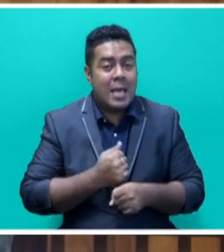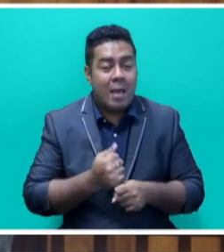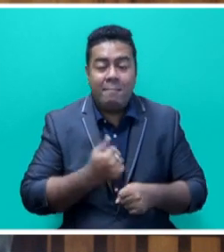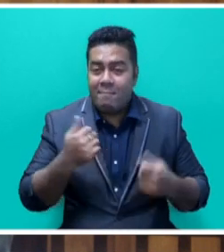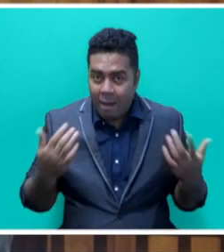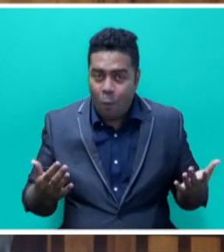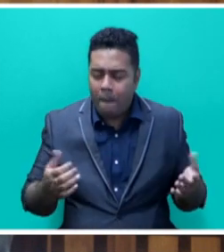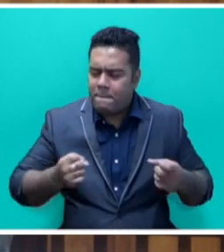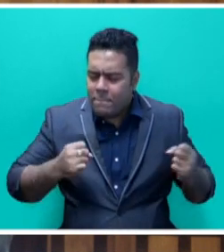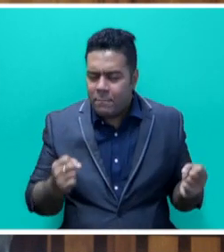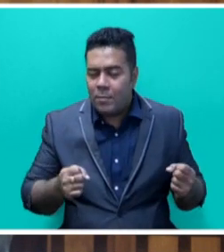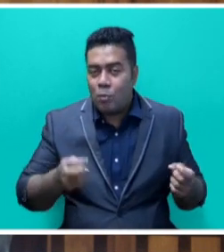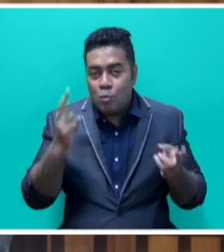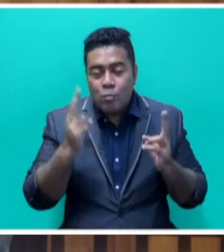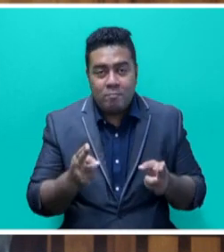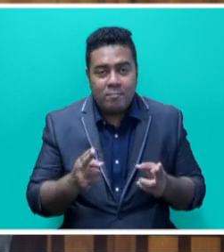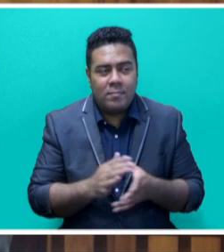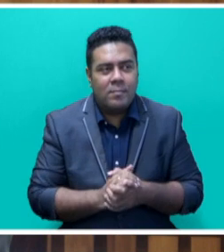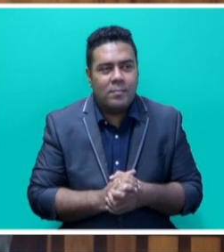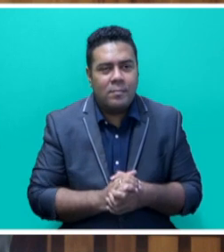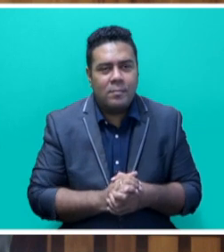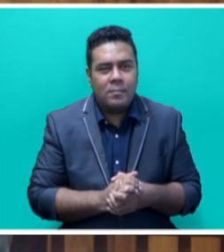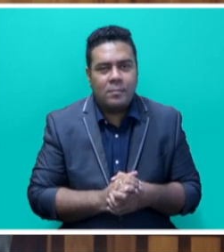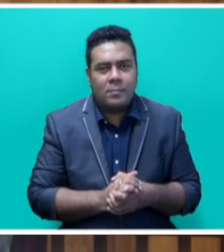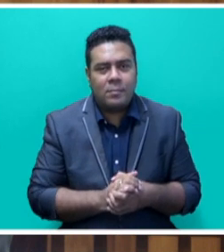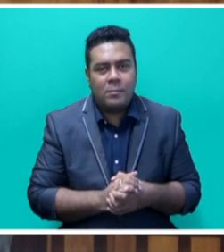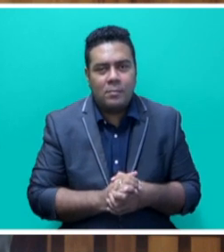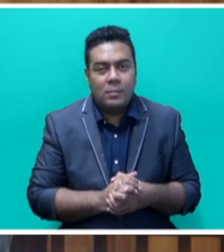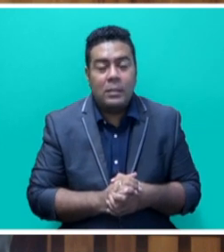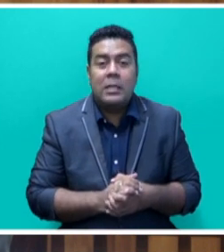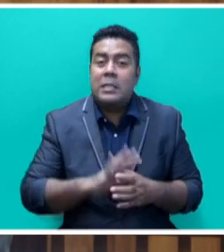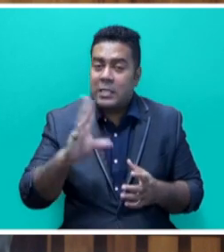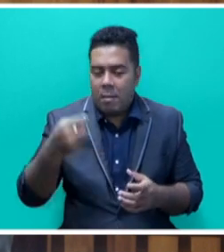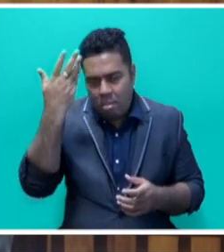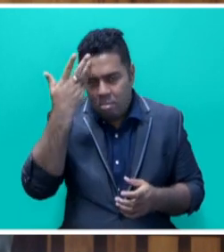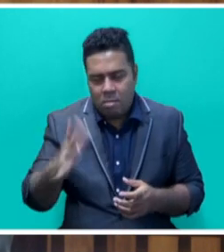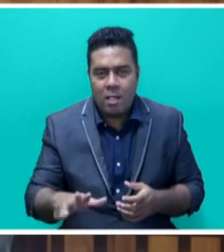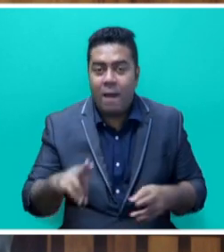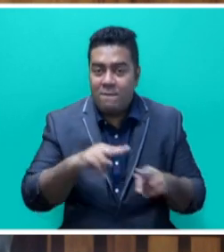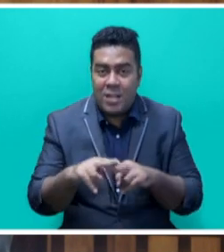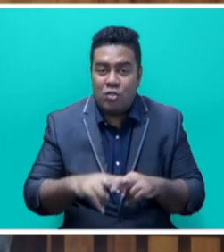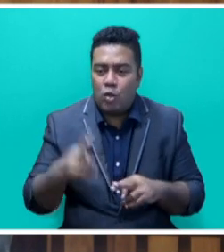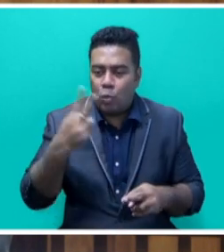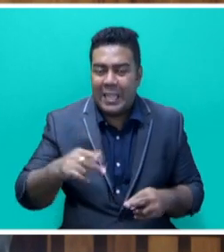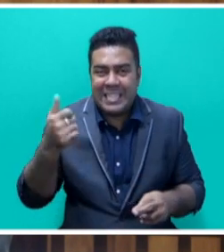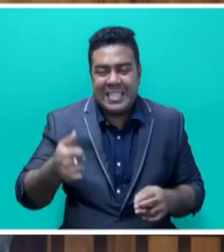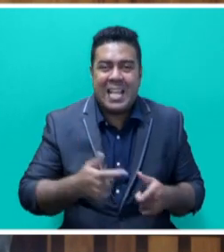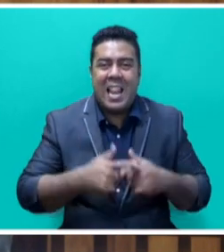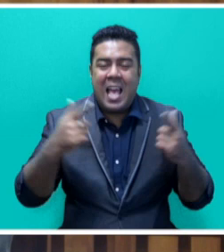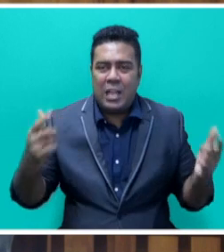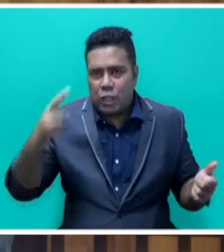between humanity and climate catastrophe. Some may not know that Fiji is the 26th largest nation